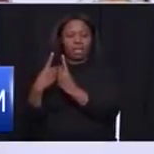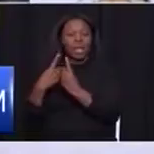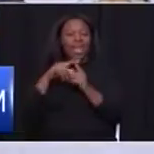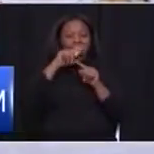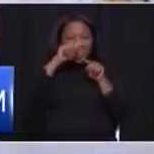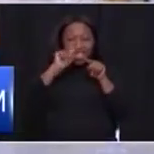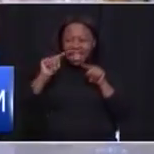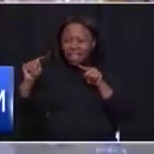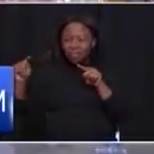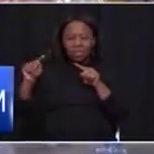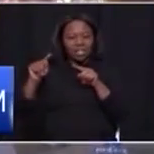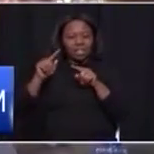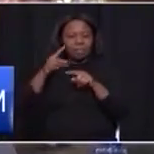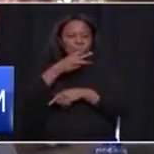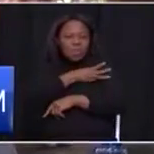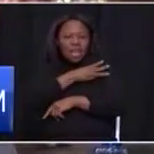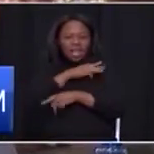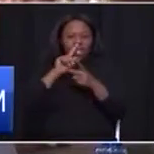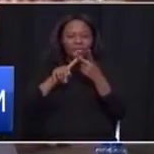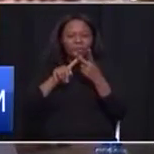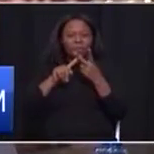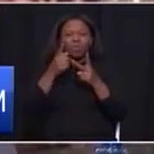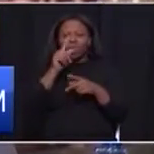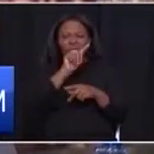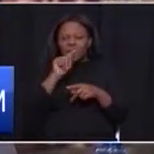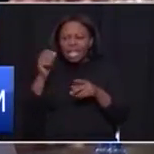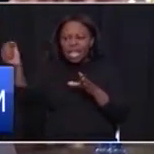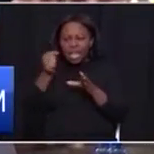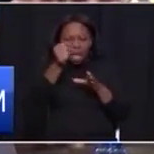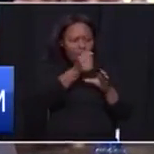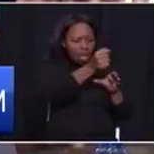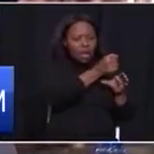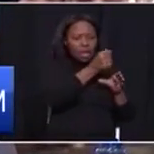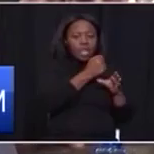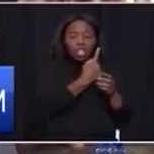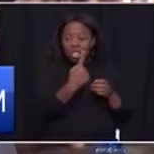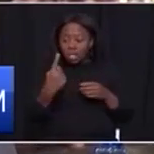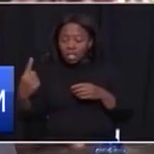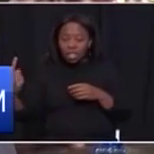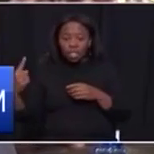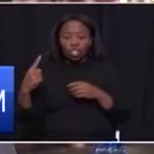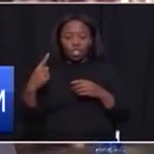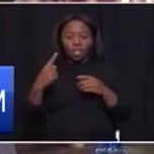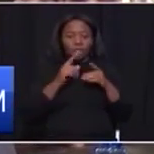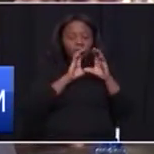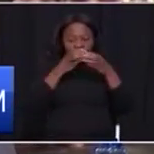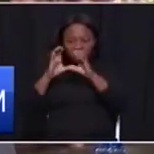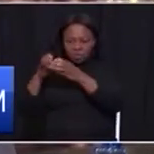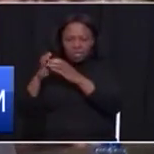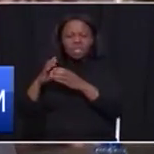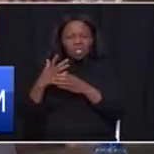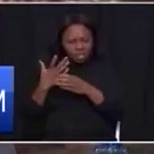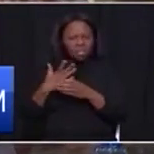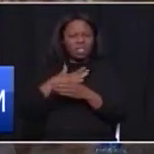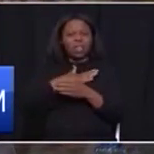manager and all the employees of each of these institutions should feel part of